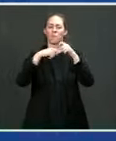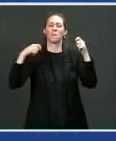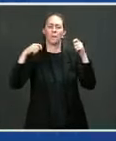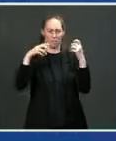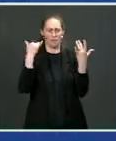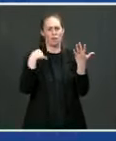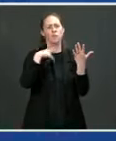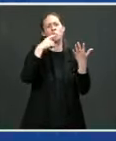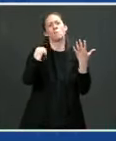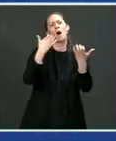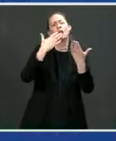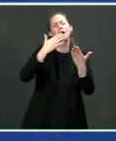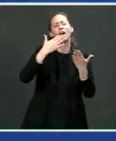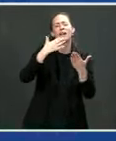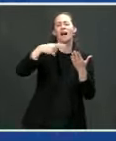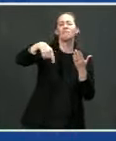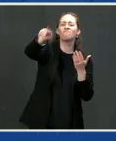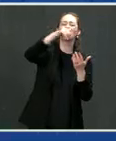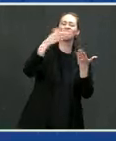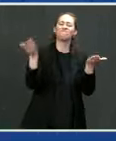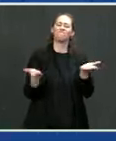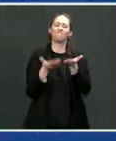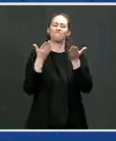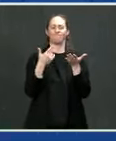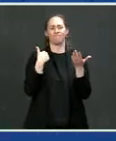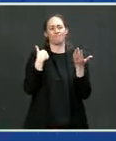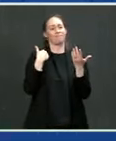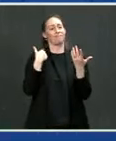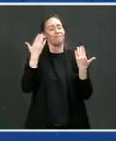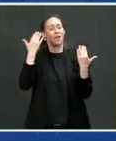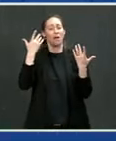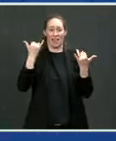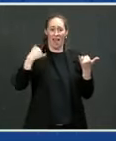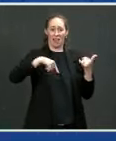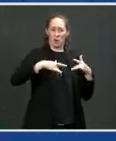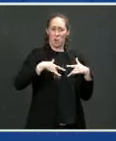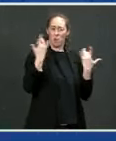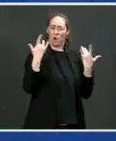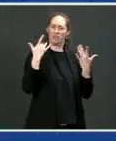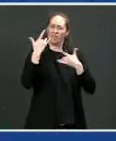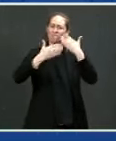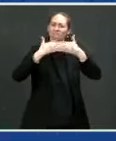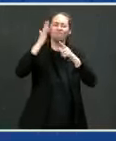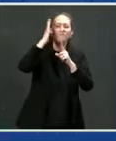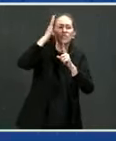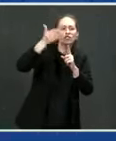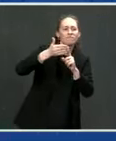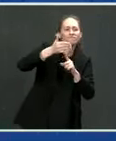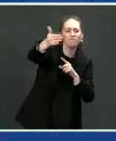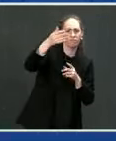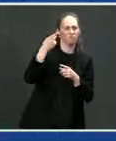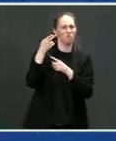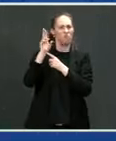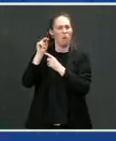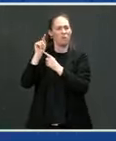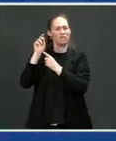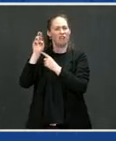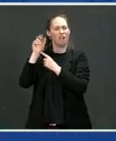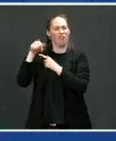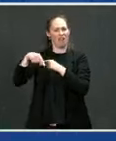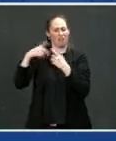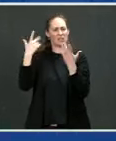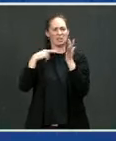us today. I hope you can share the excitement of the, the employees at Proterra, that this is, is really a passion